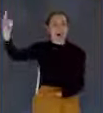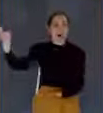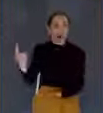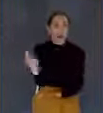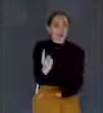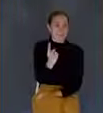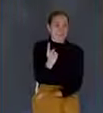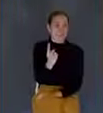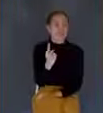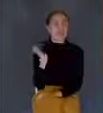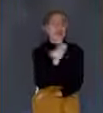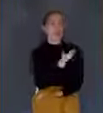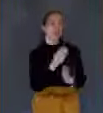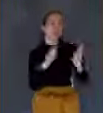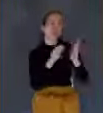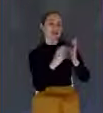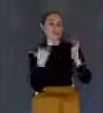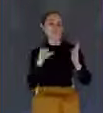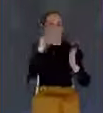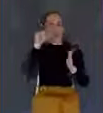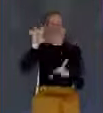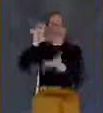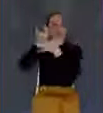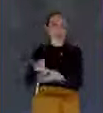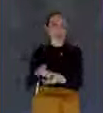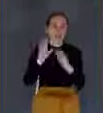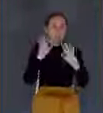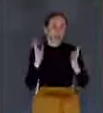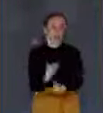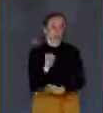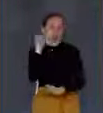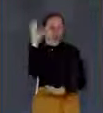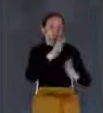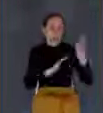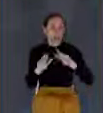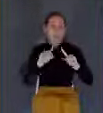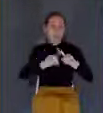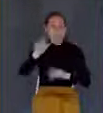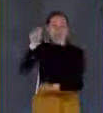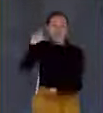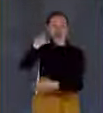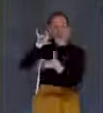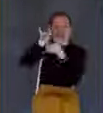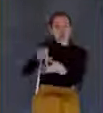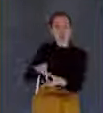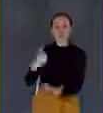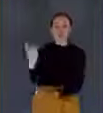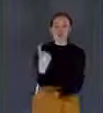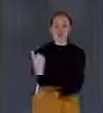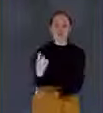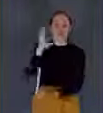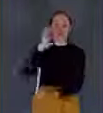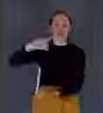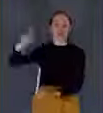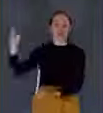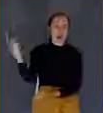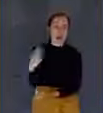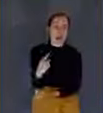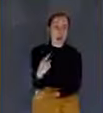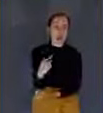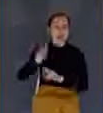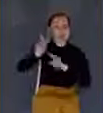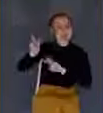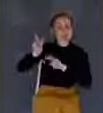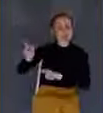today has absolutely nothing to do with Santa Claus, but it has everything to do with someone who is coming, and that someone